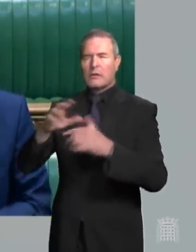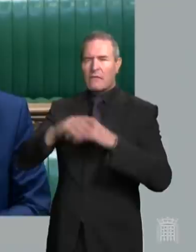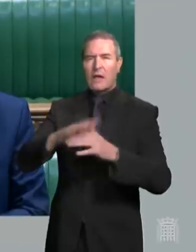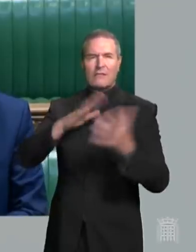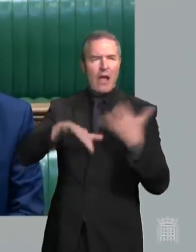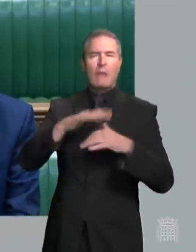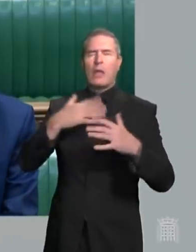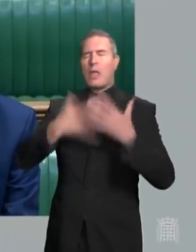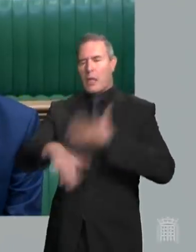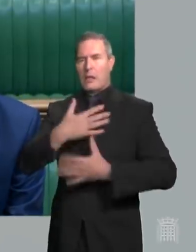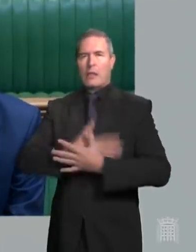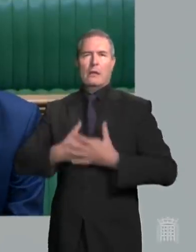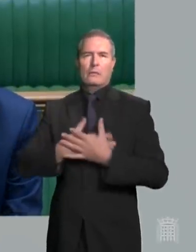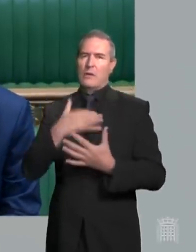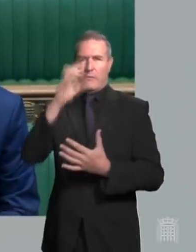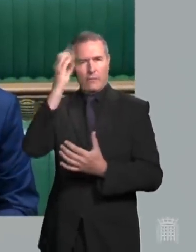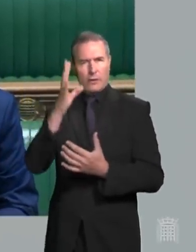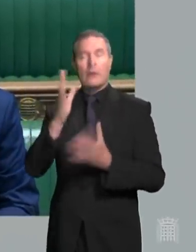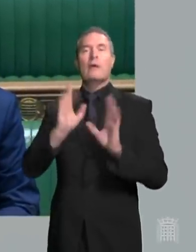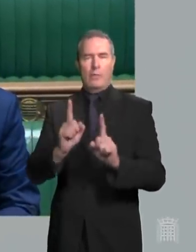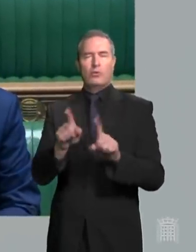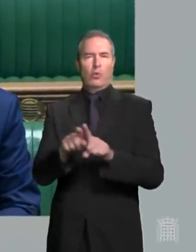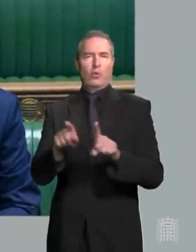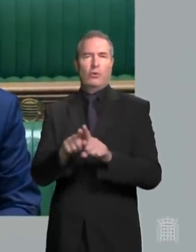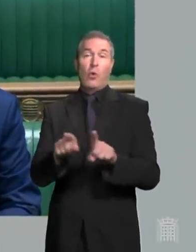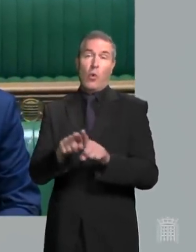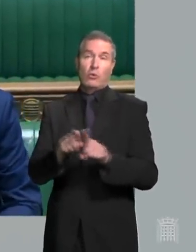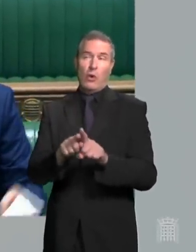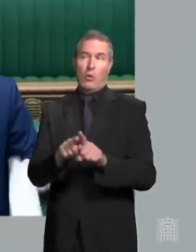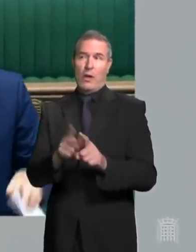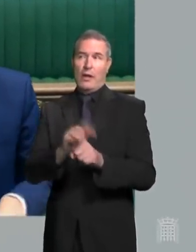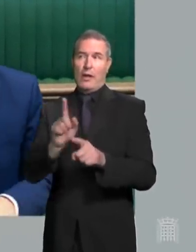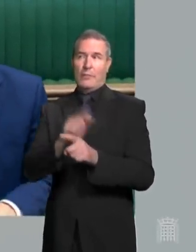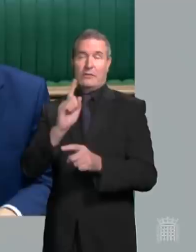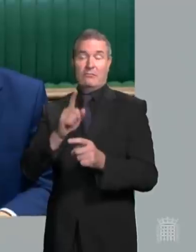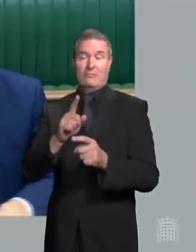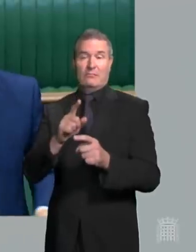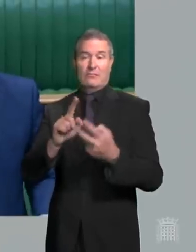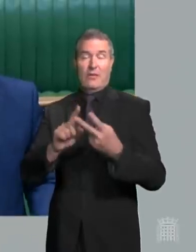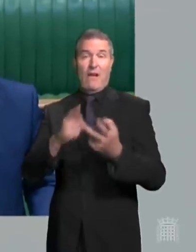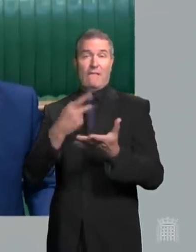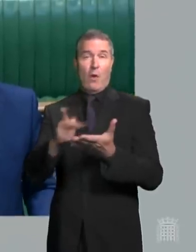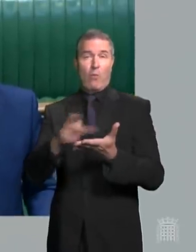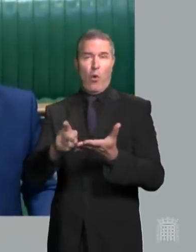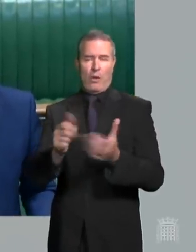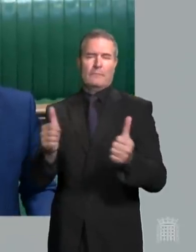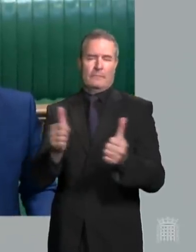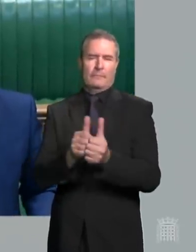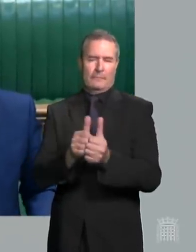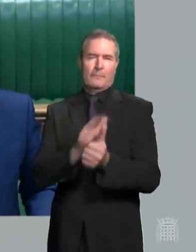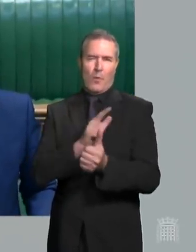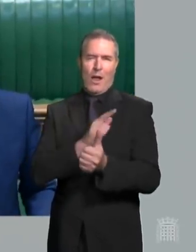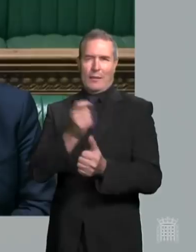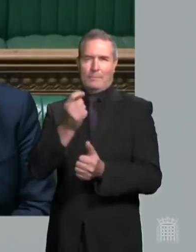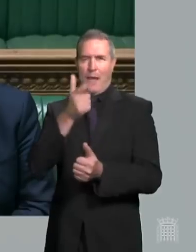of all those who died. Can I join the Prime Minister in his comments about Faye Ellyn as well, and also about football, and wish the very best